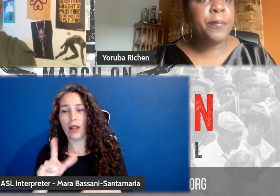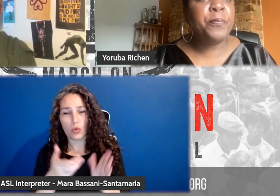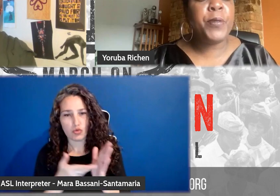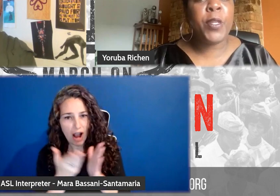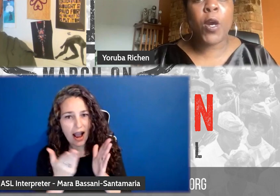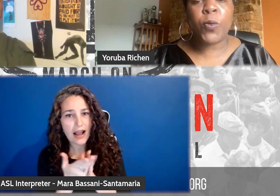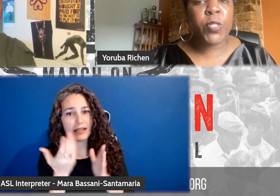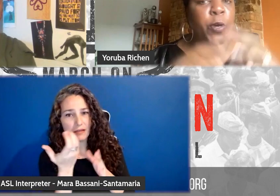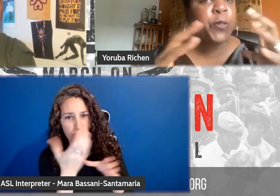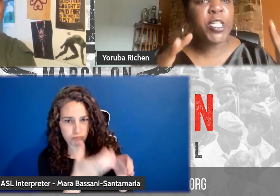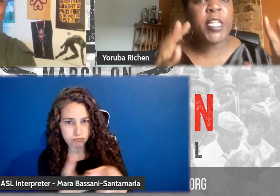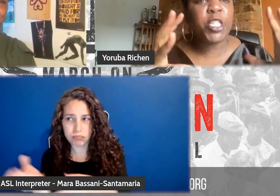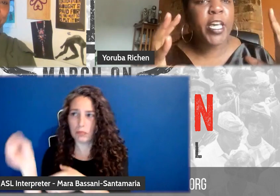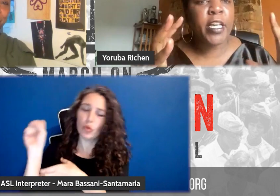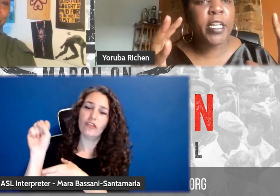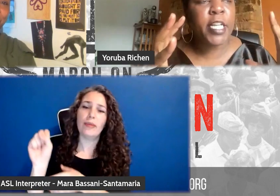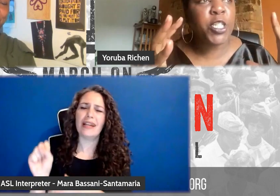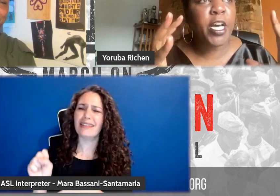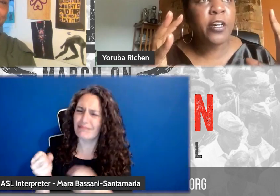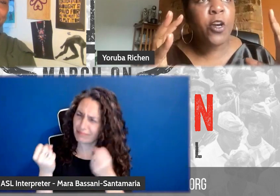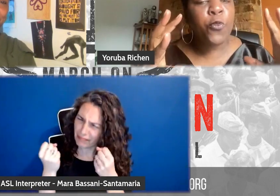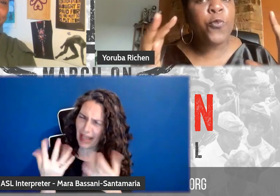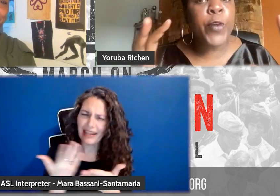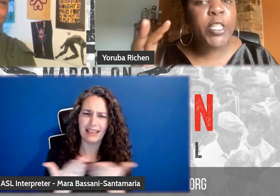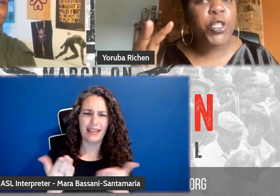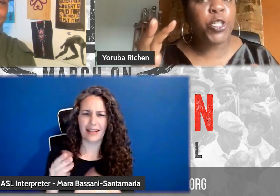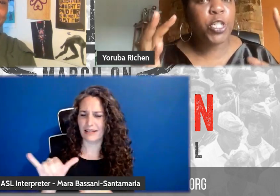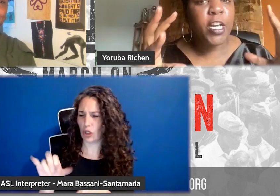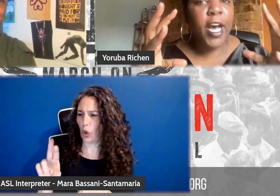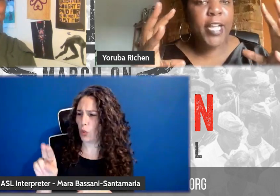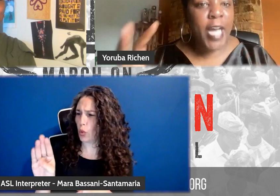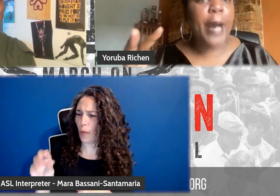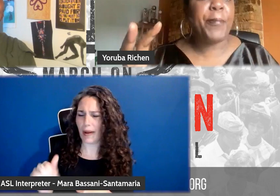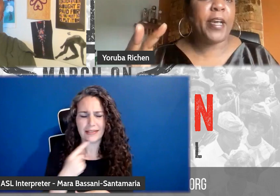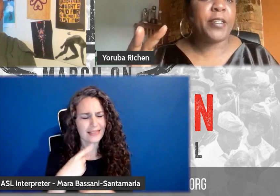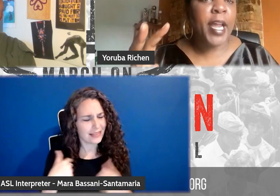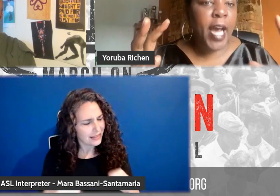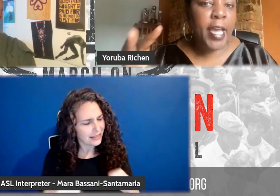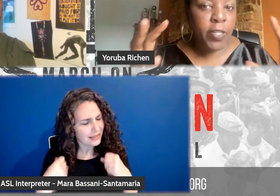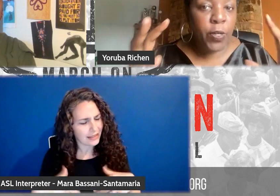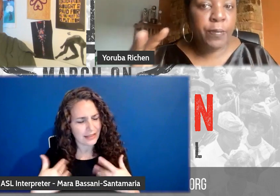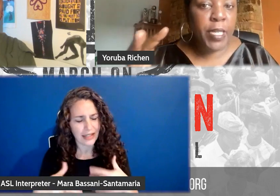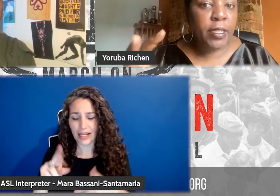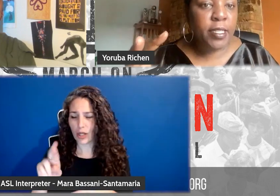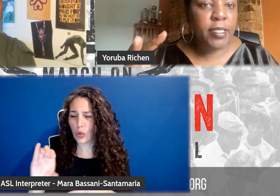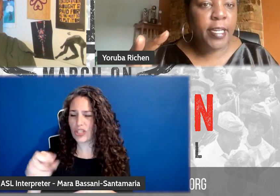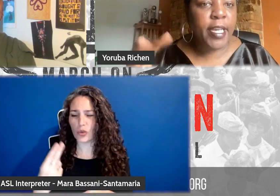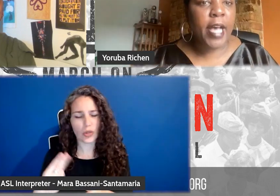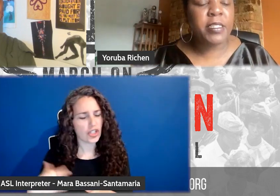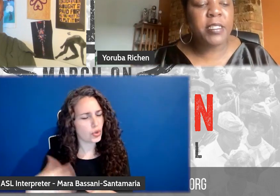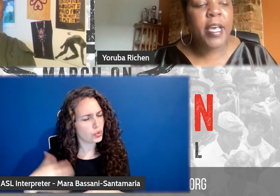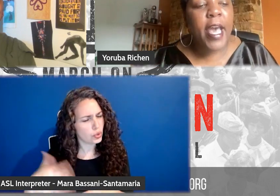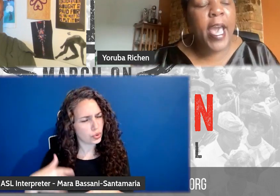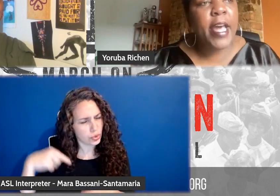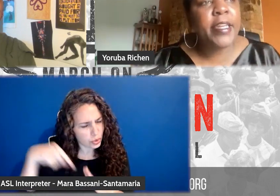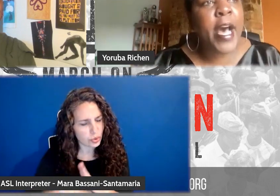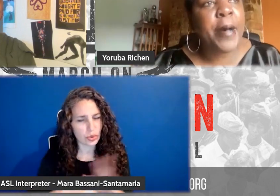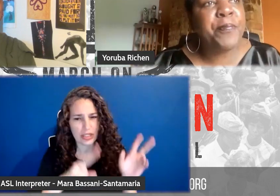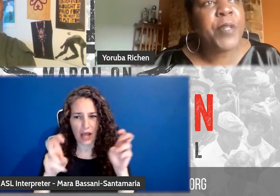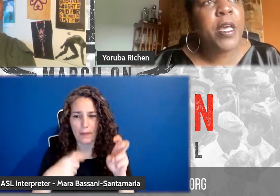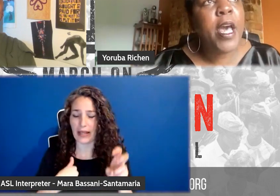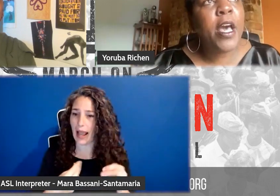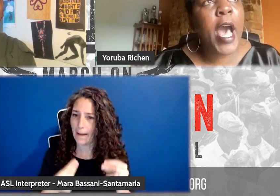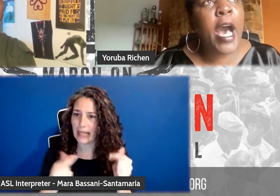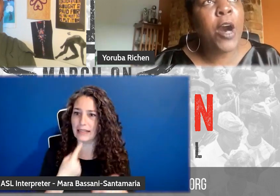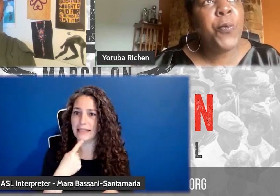you know, so it was just such a, such a rich topic that I, you know, immediately said yes. And